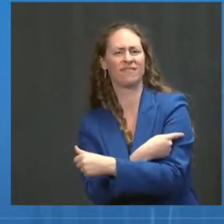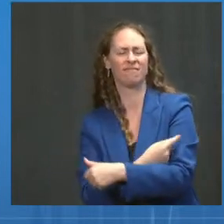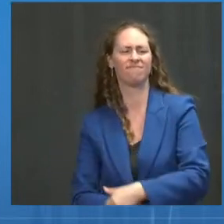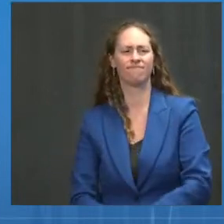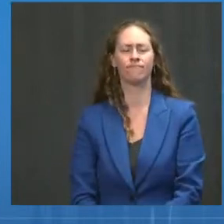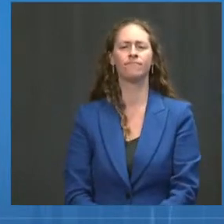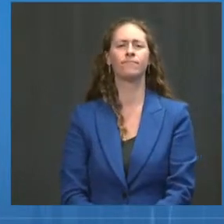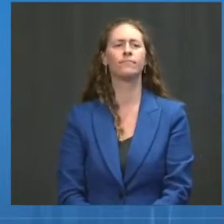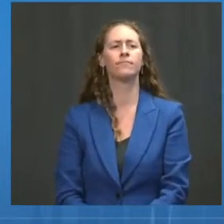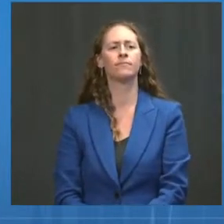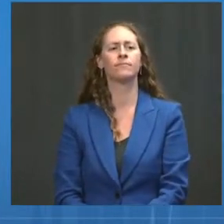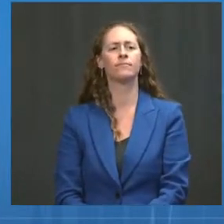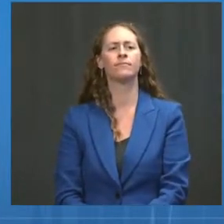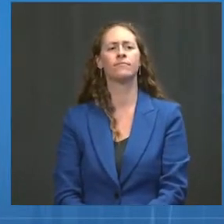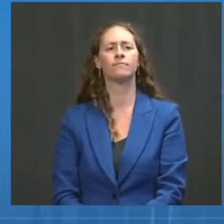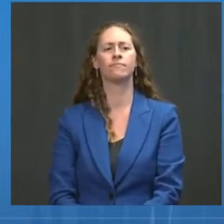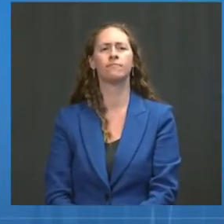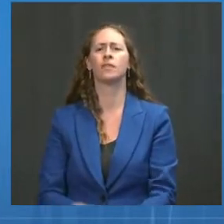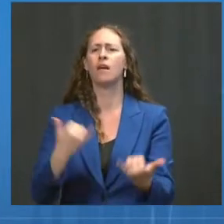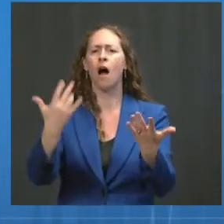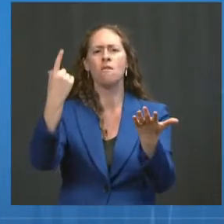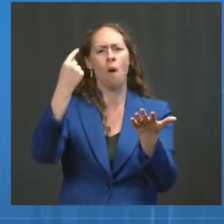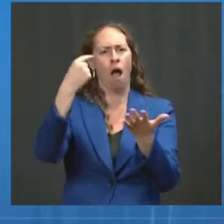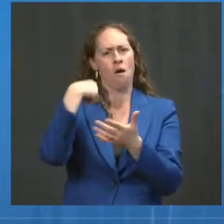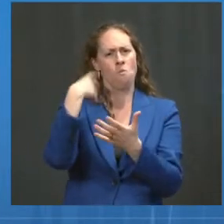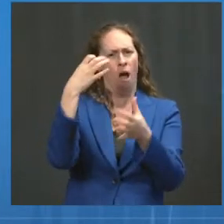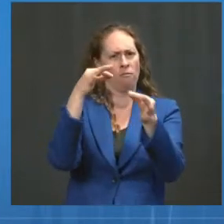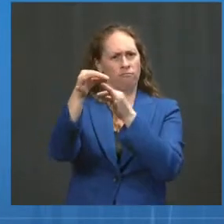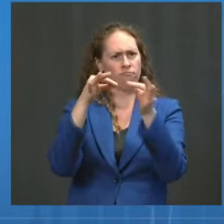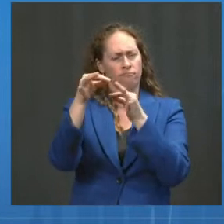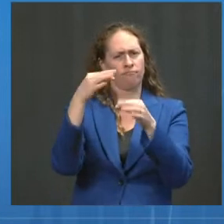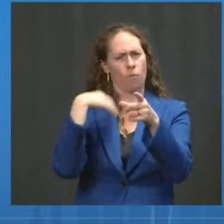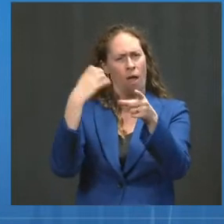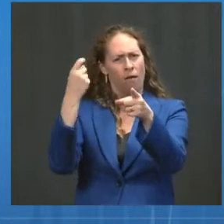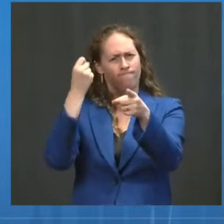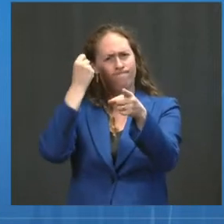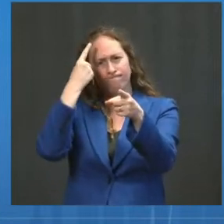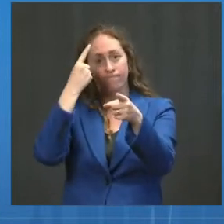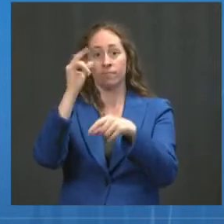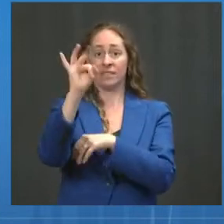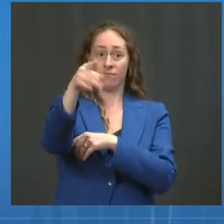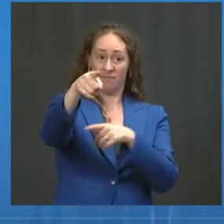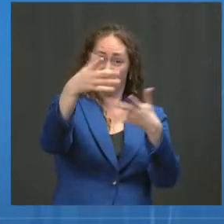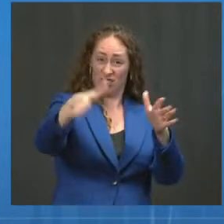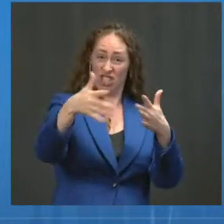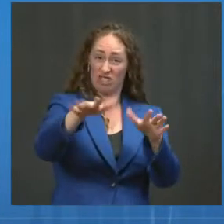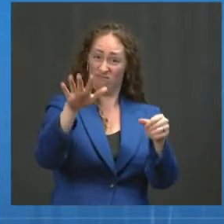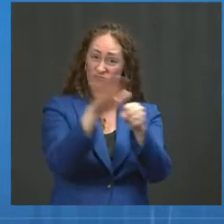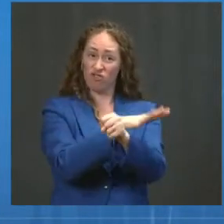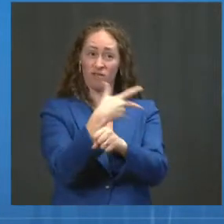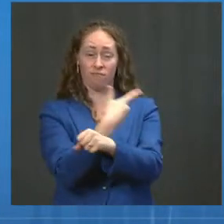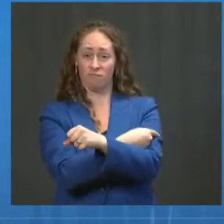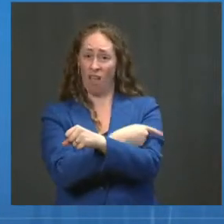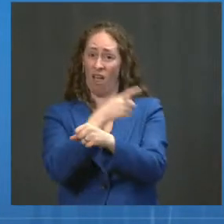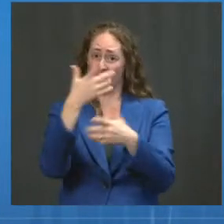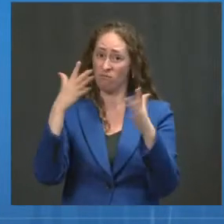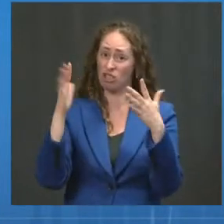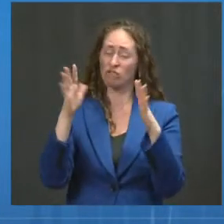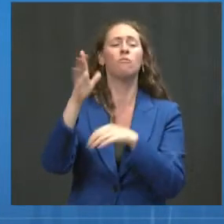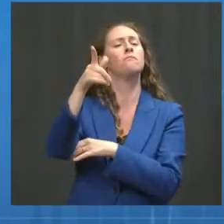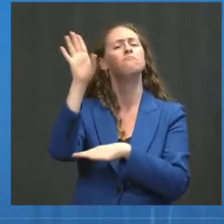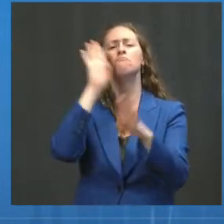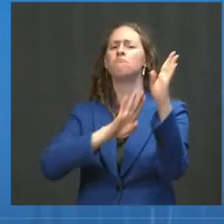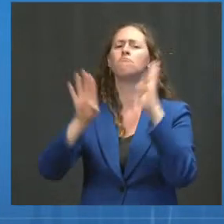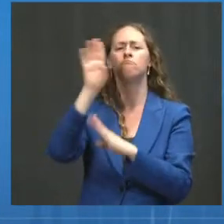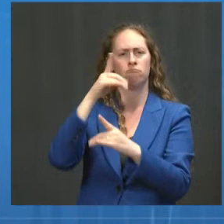what you need to know. If you are fully vaccinated, you still have a high degree of protection from the worst outcomes of COVID